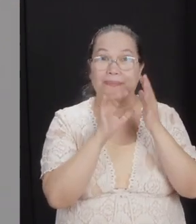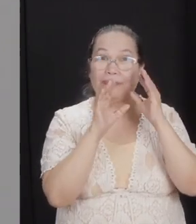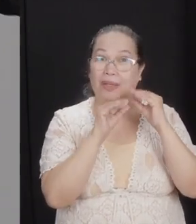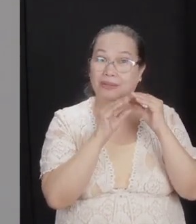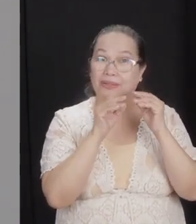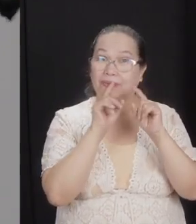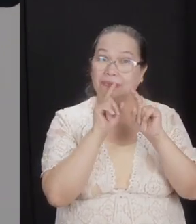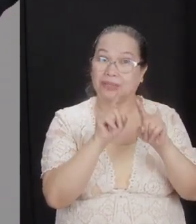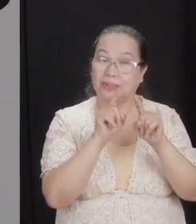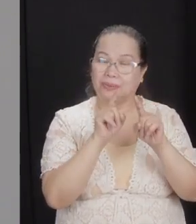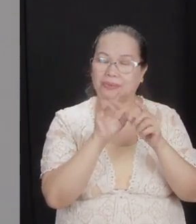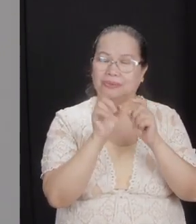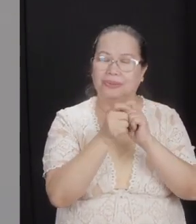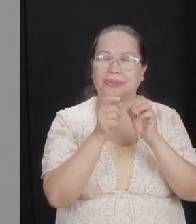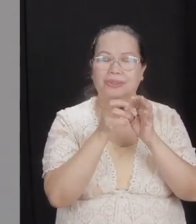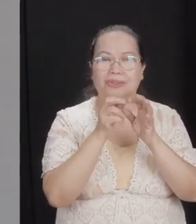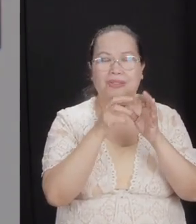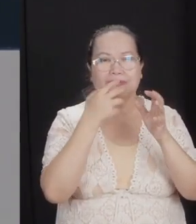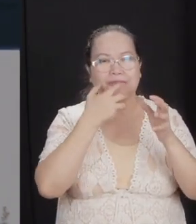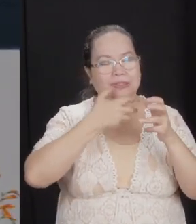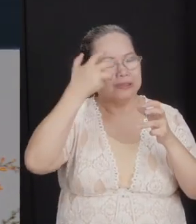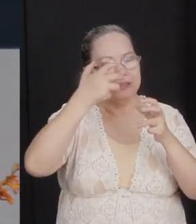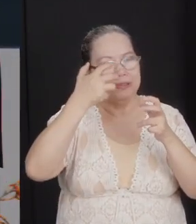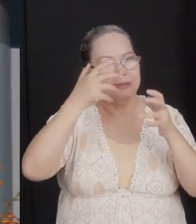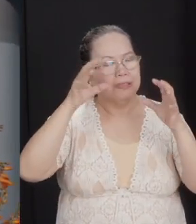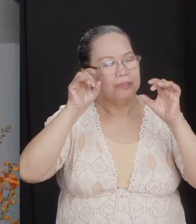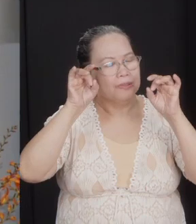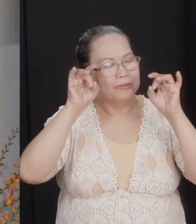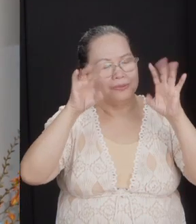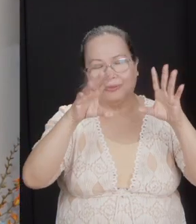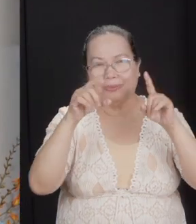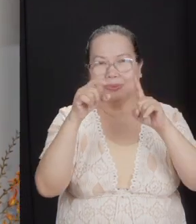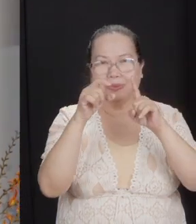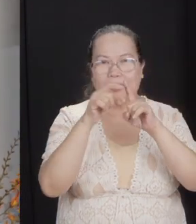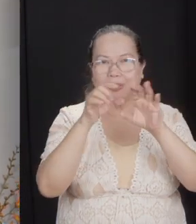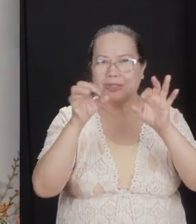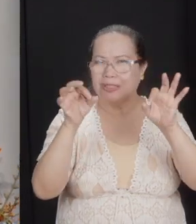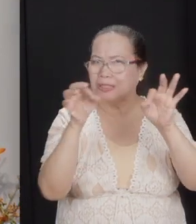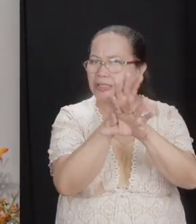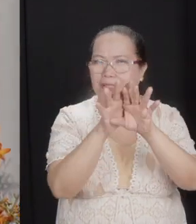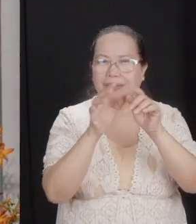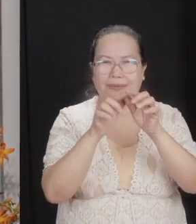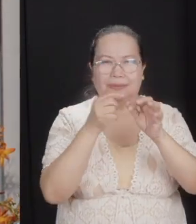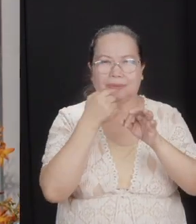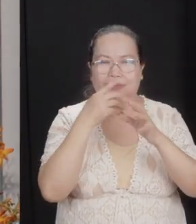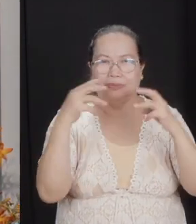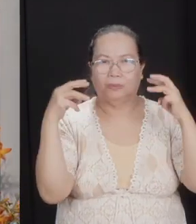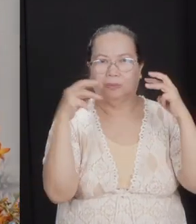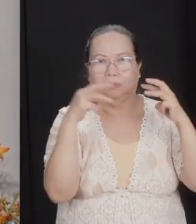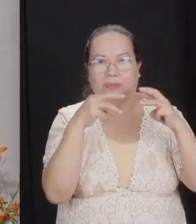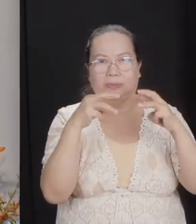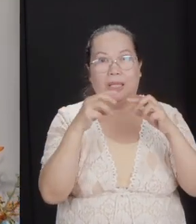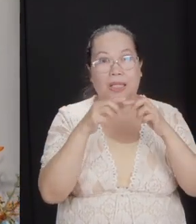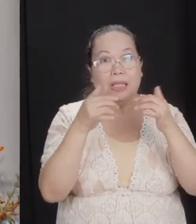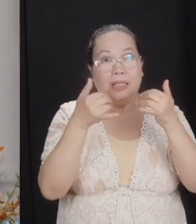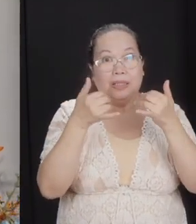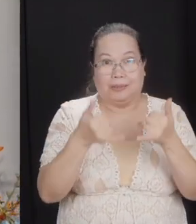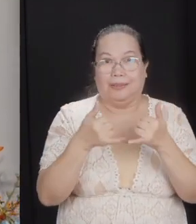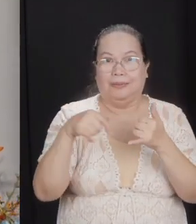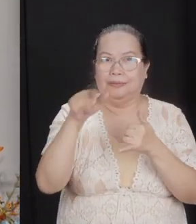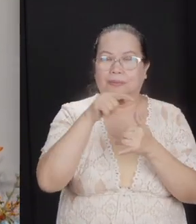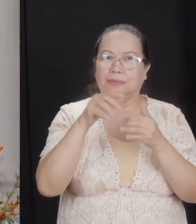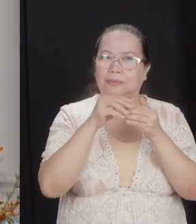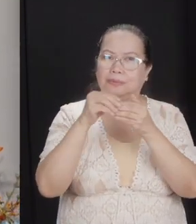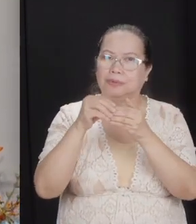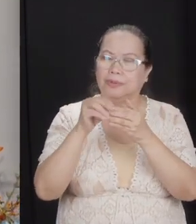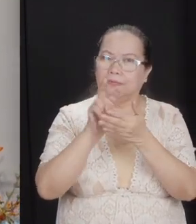turns away wrath, but grievous words, harsh words, syrup anger. But this is now where they led